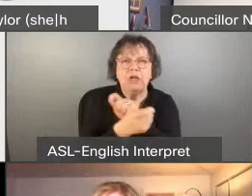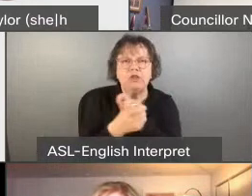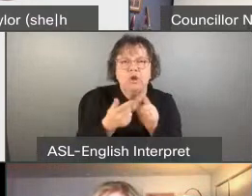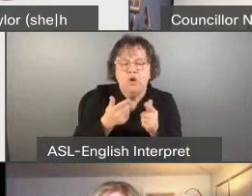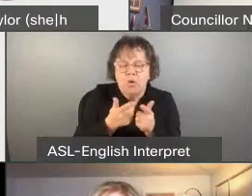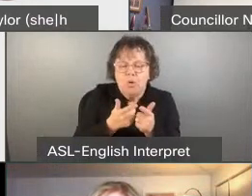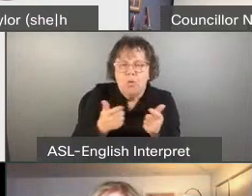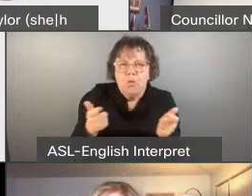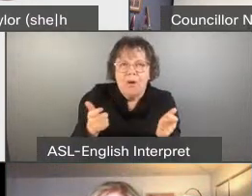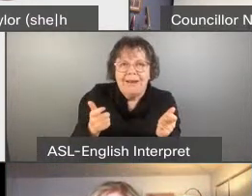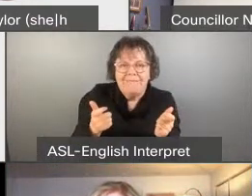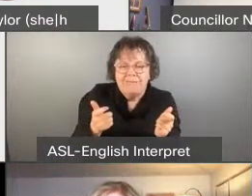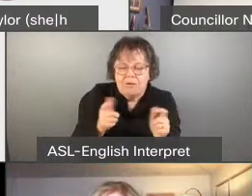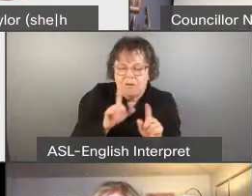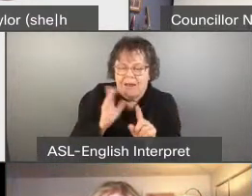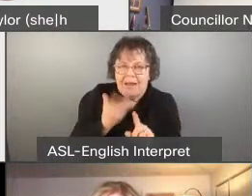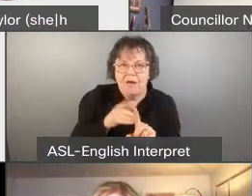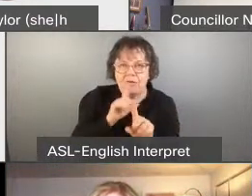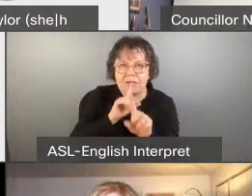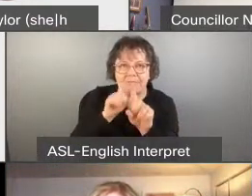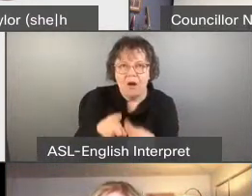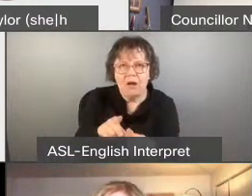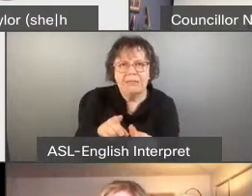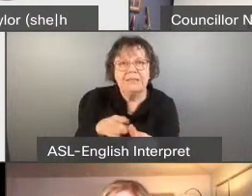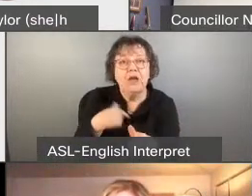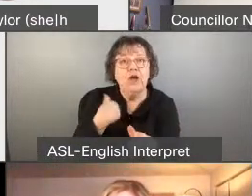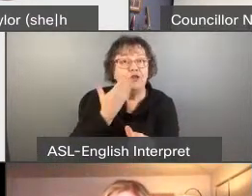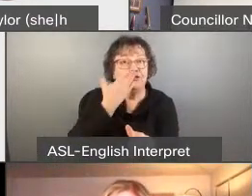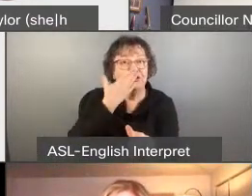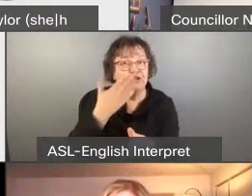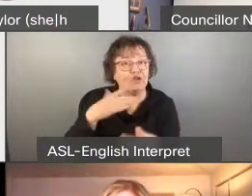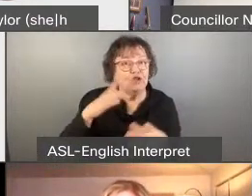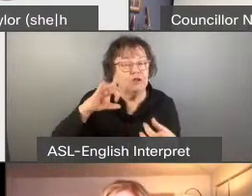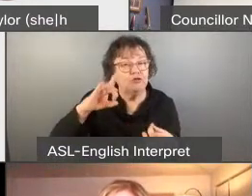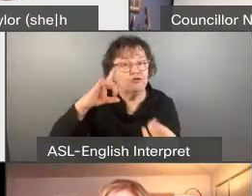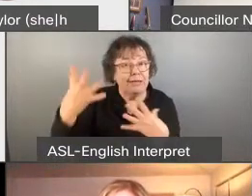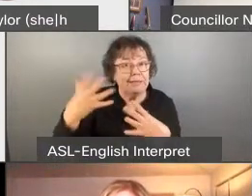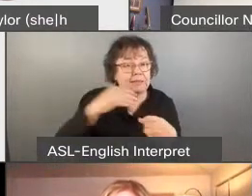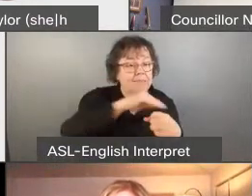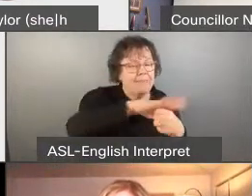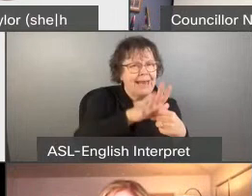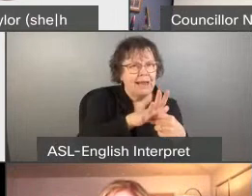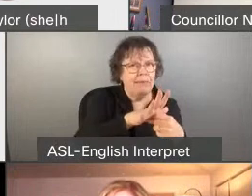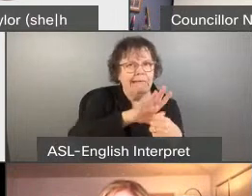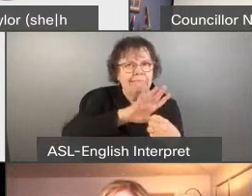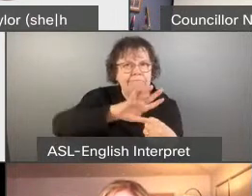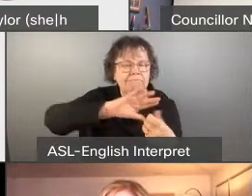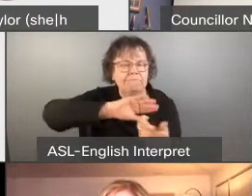shift, Toronto should not let a good crisis go to waste. Thank you.